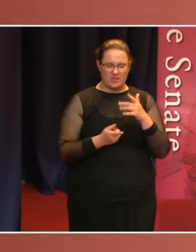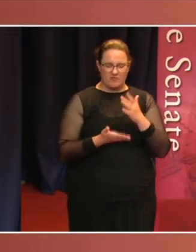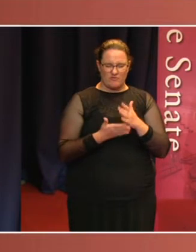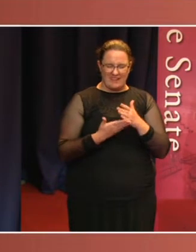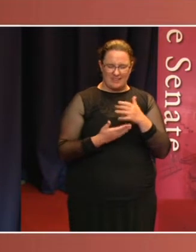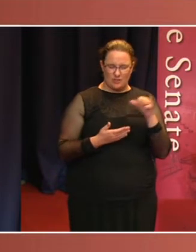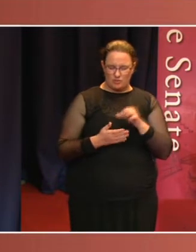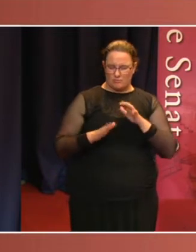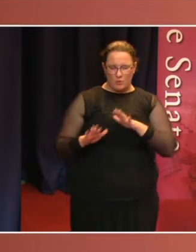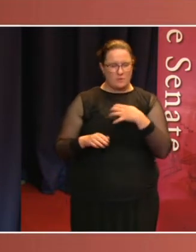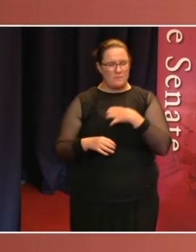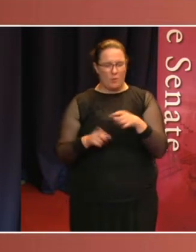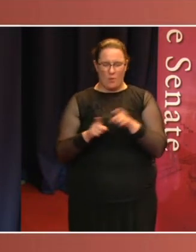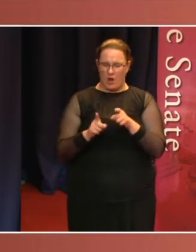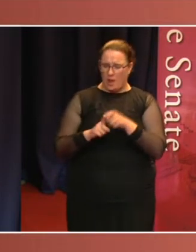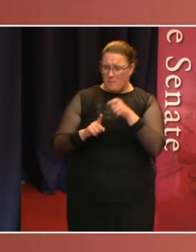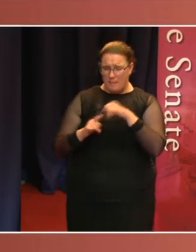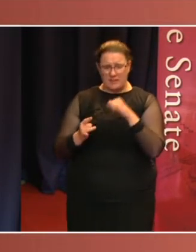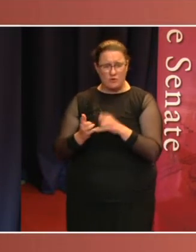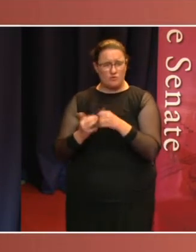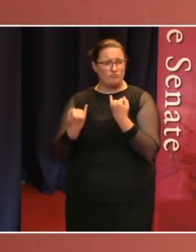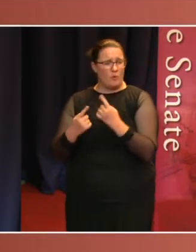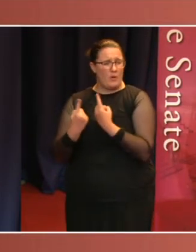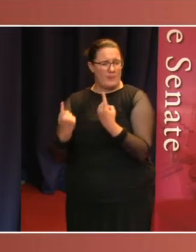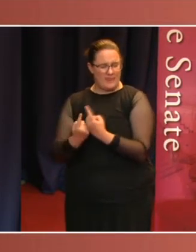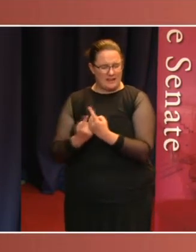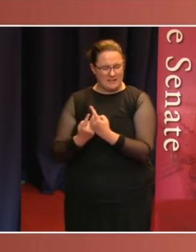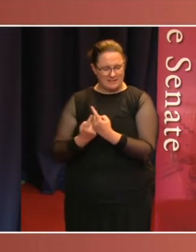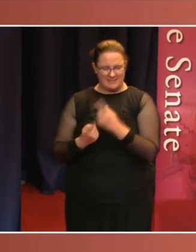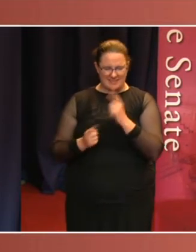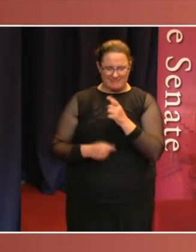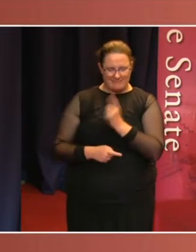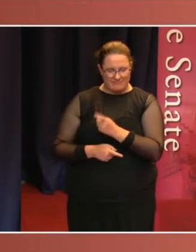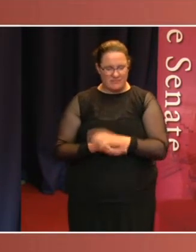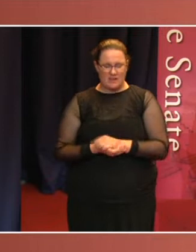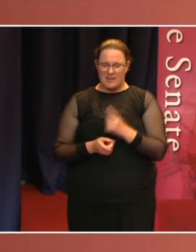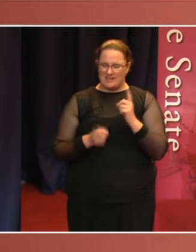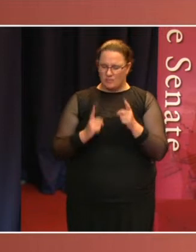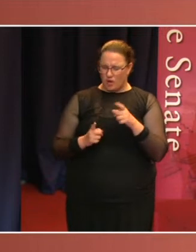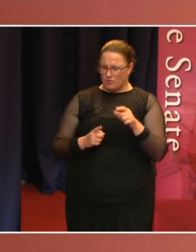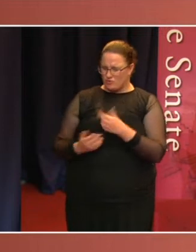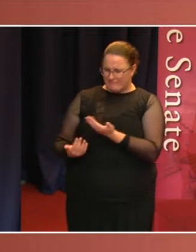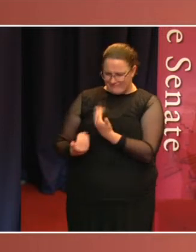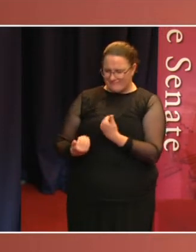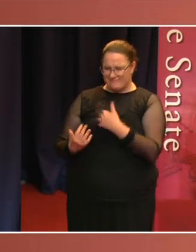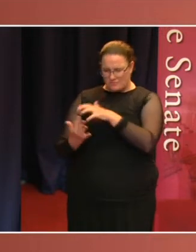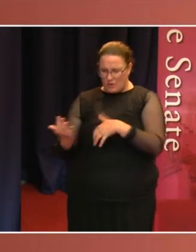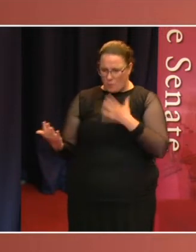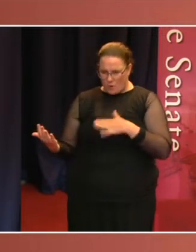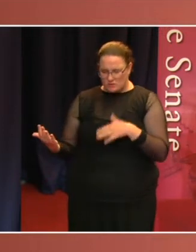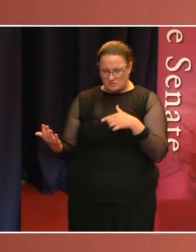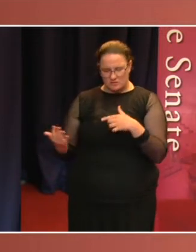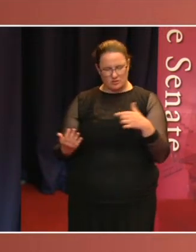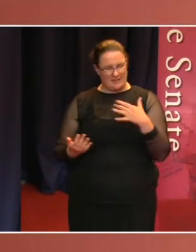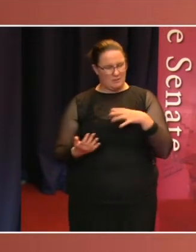senior public servants in contempt for defying orders for the production of documents, or disrupt the government legislative